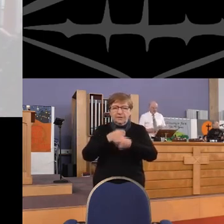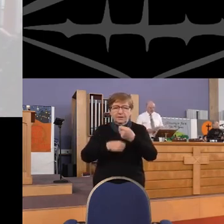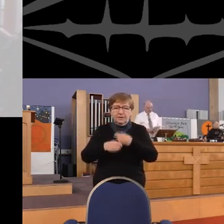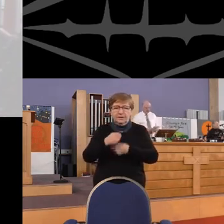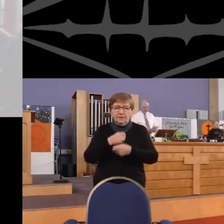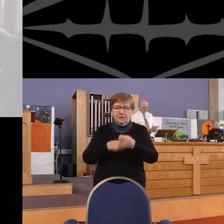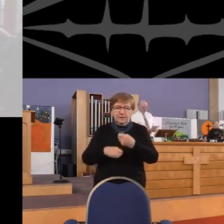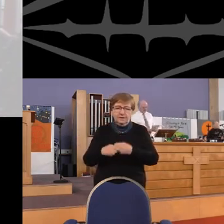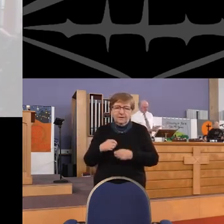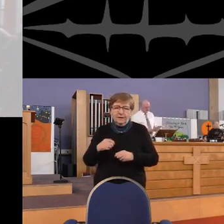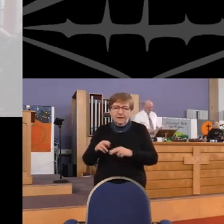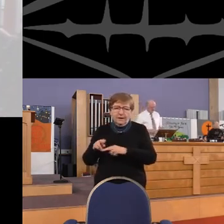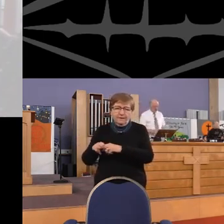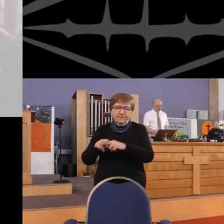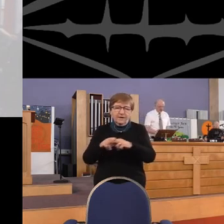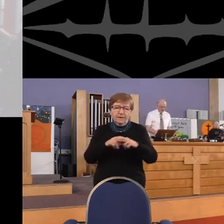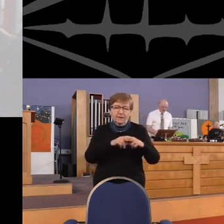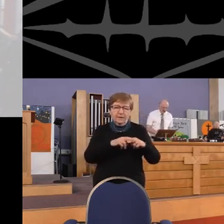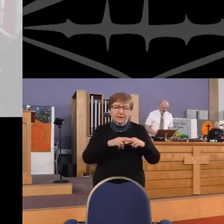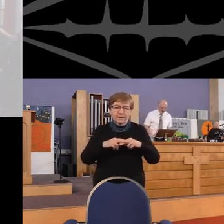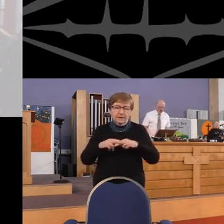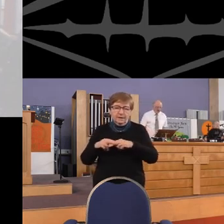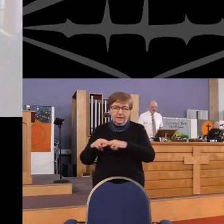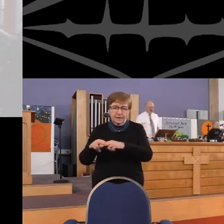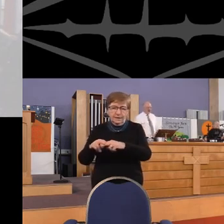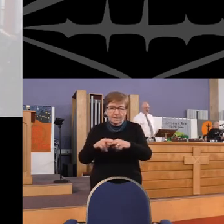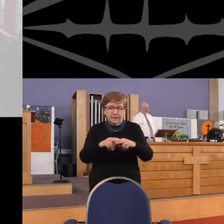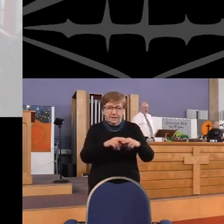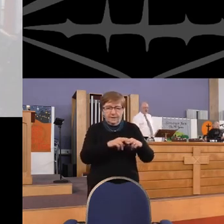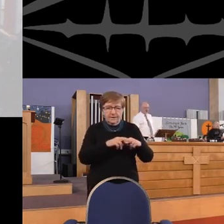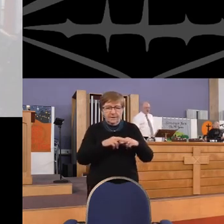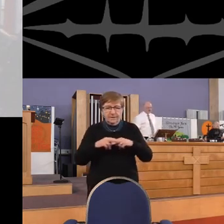How to be A family